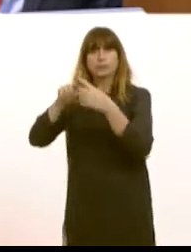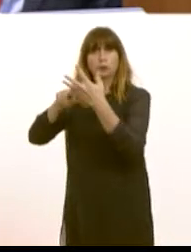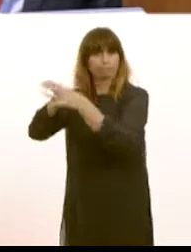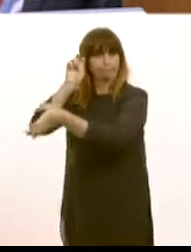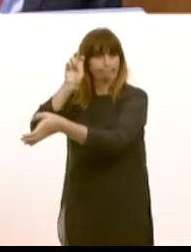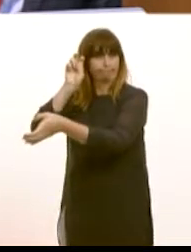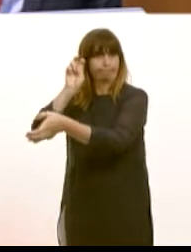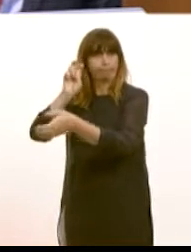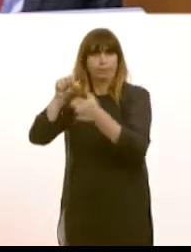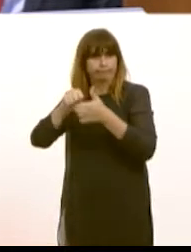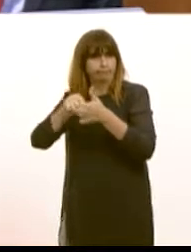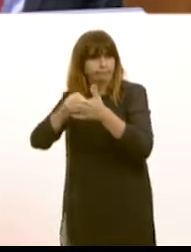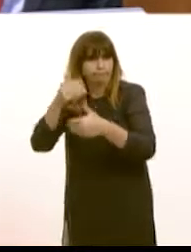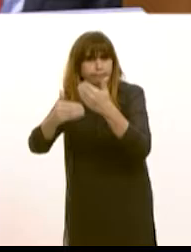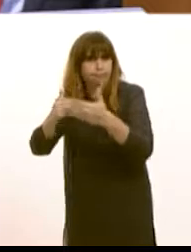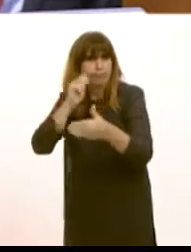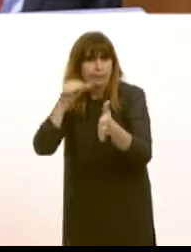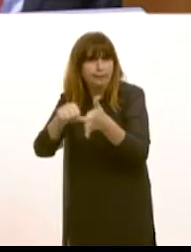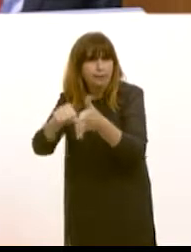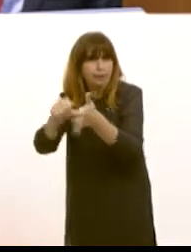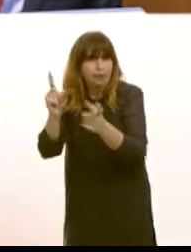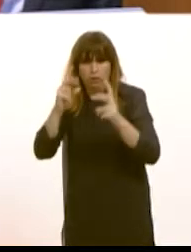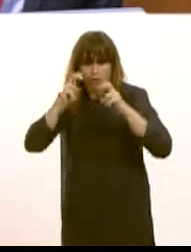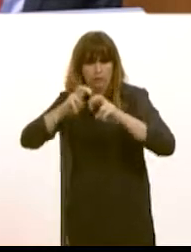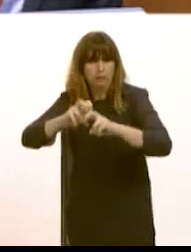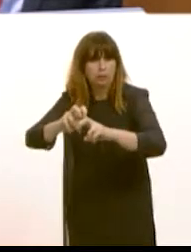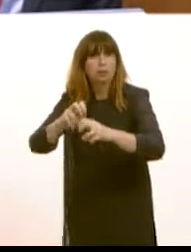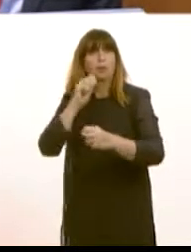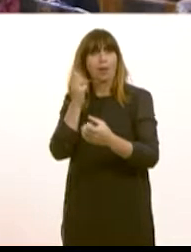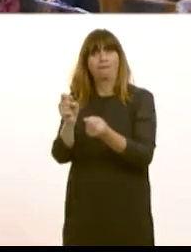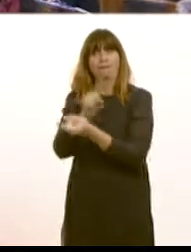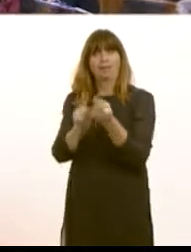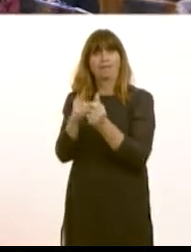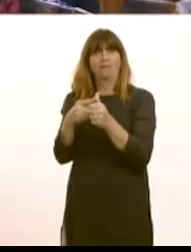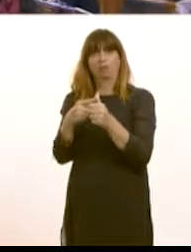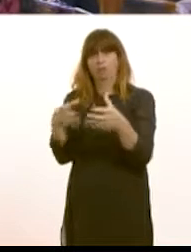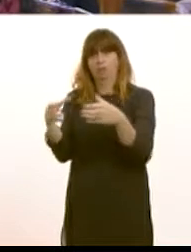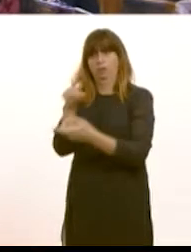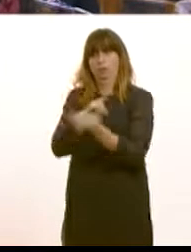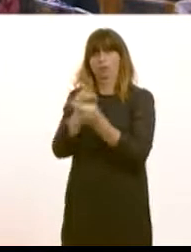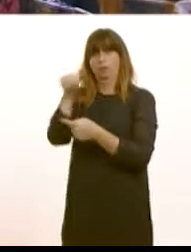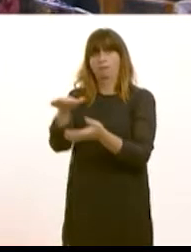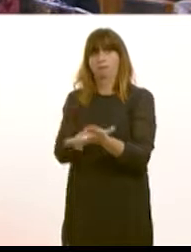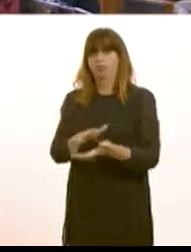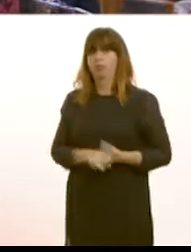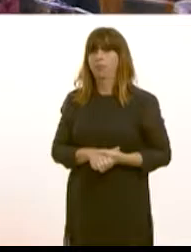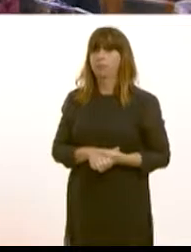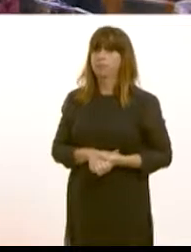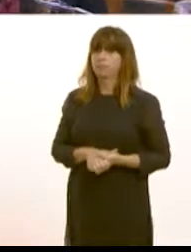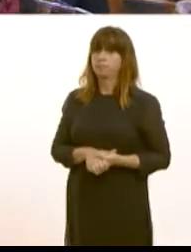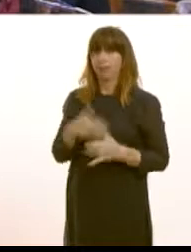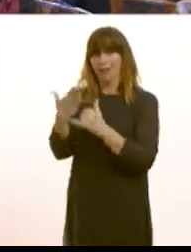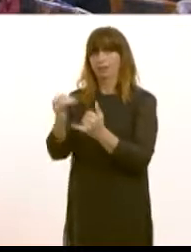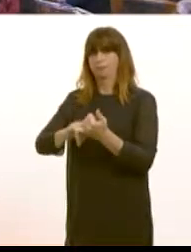and the external advisory group which I'm putting in case we'll meet at the end of the month. First Minister, that isn't a vision. You've